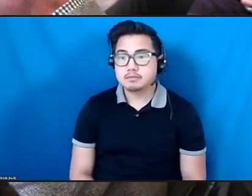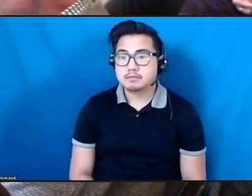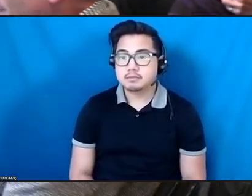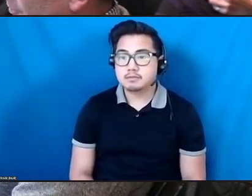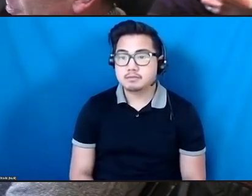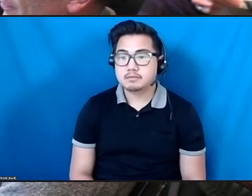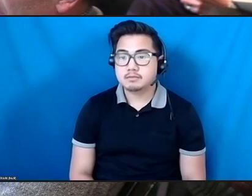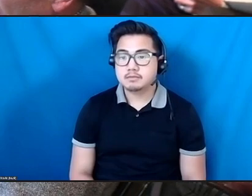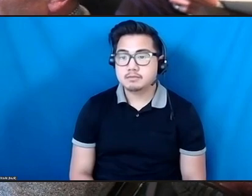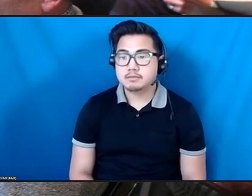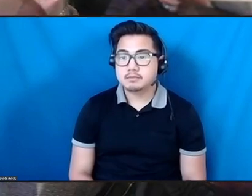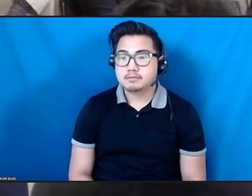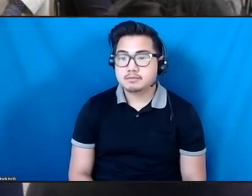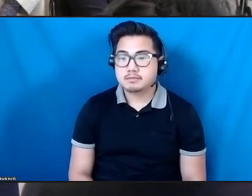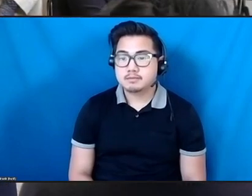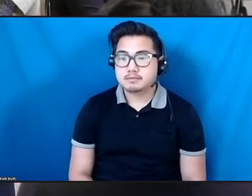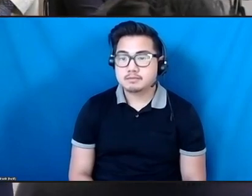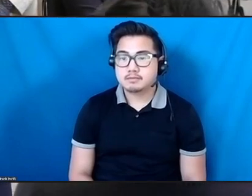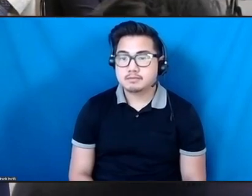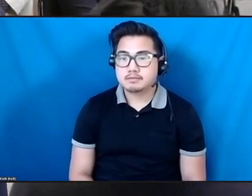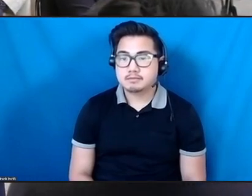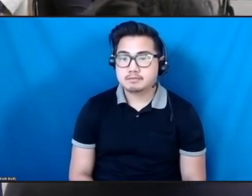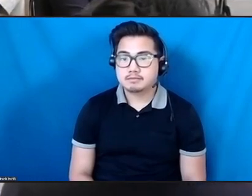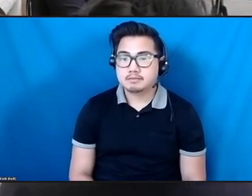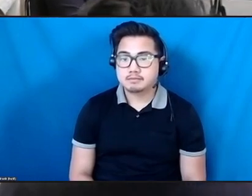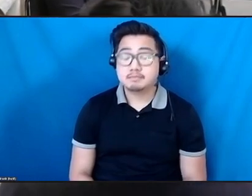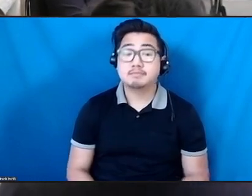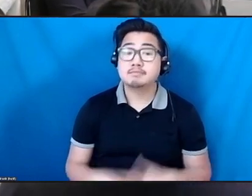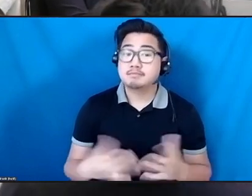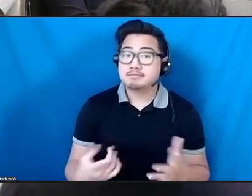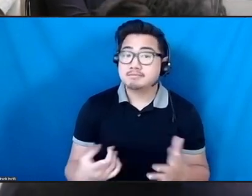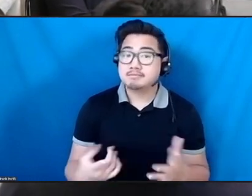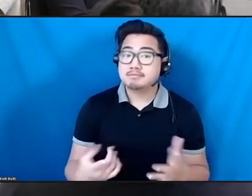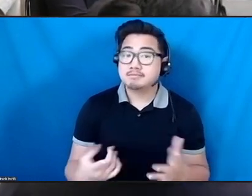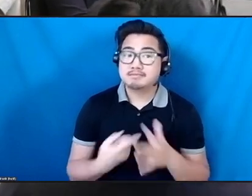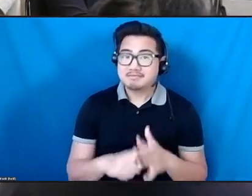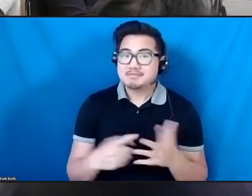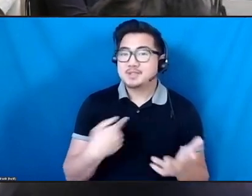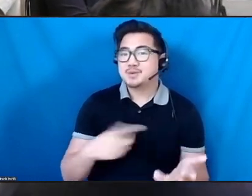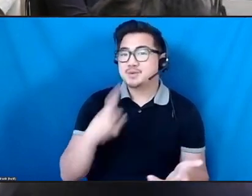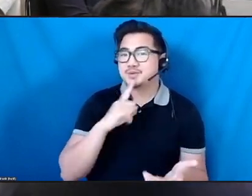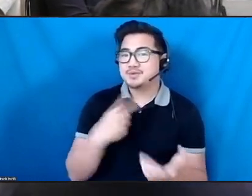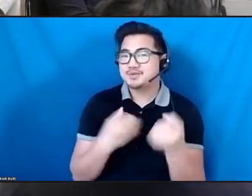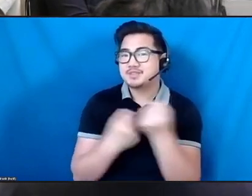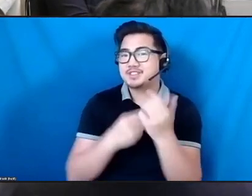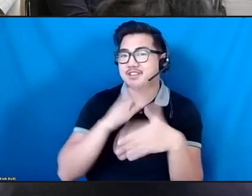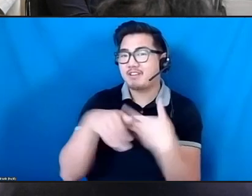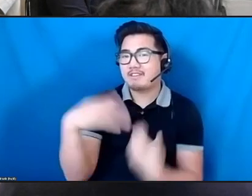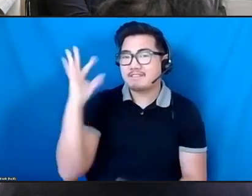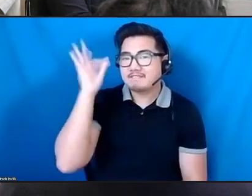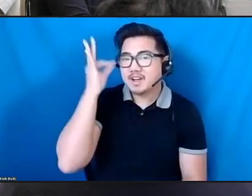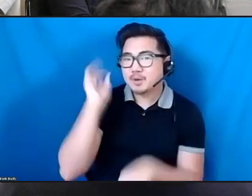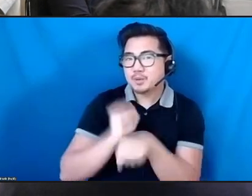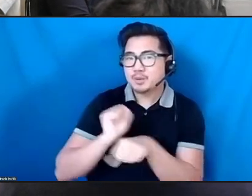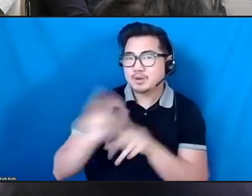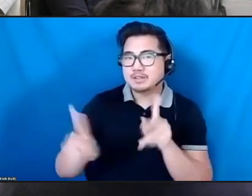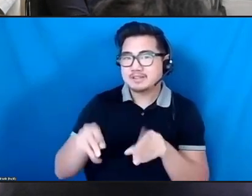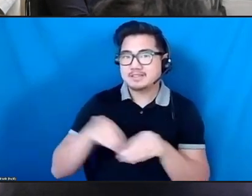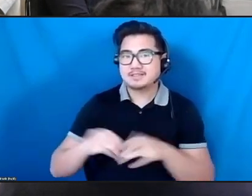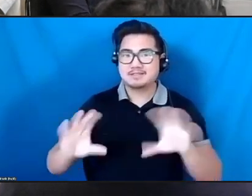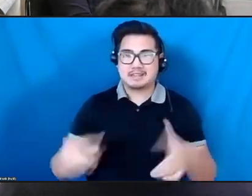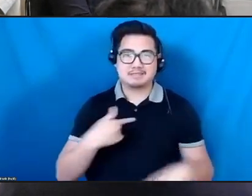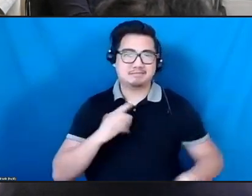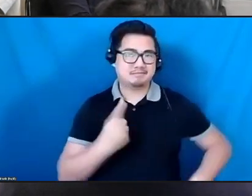Where do I start? First of all, in terms of shout outs, I'll give a shout out to all the federal employees in the room. I'm the only one.